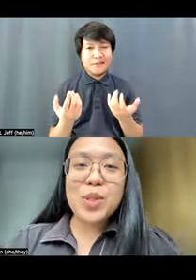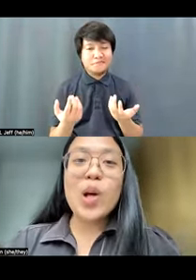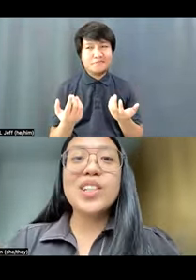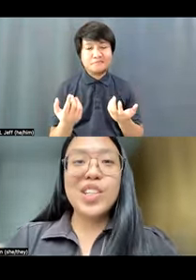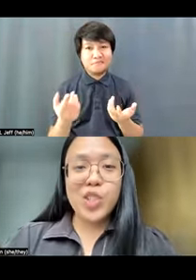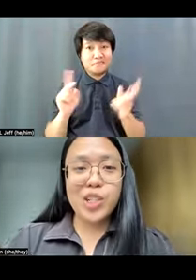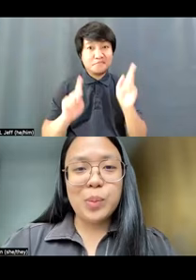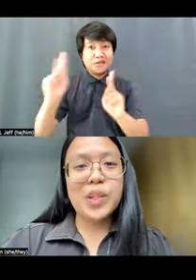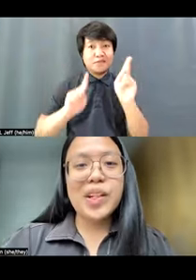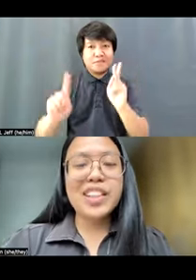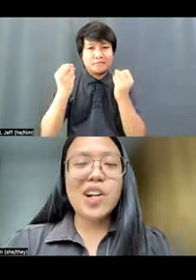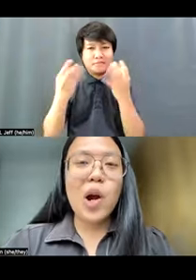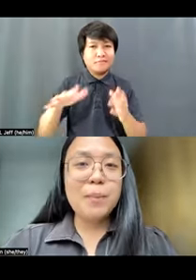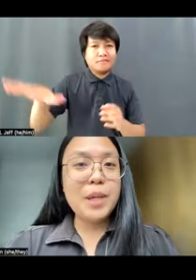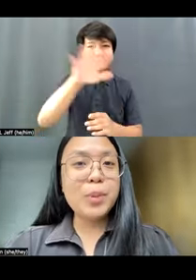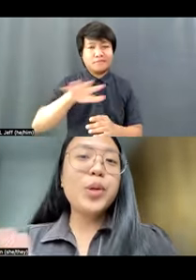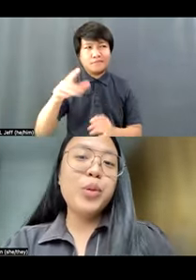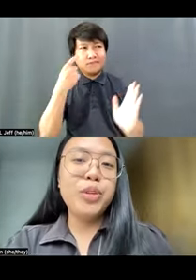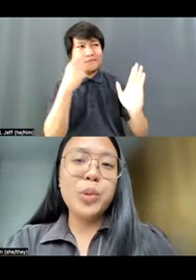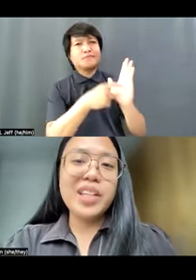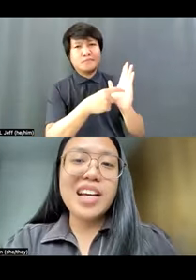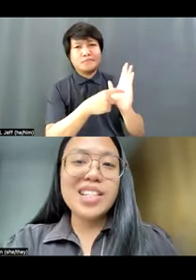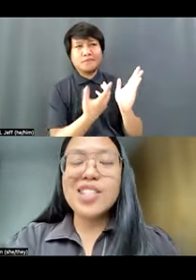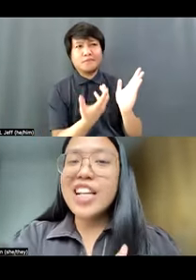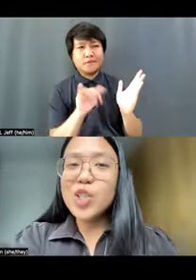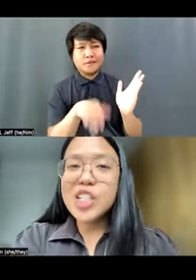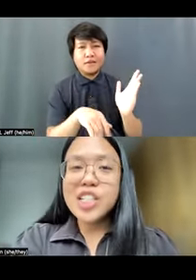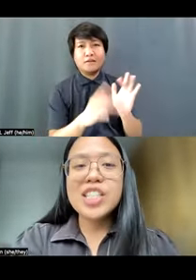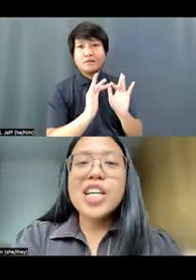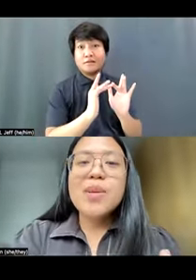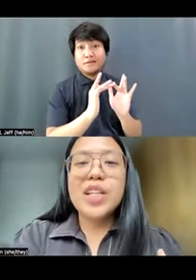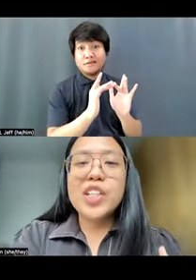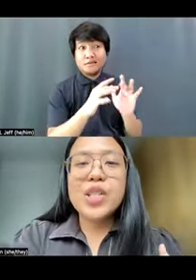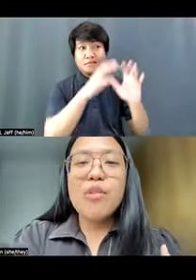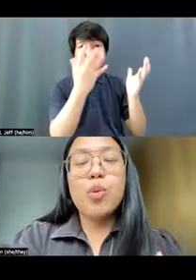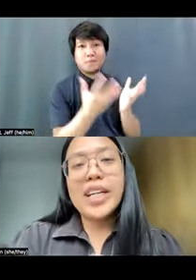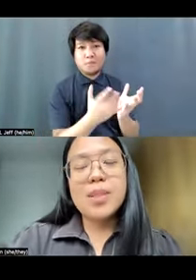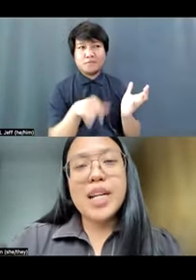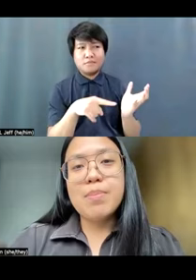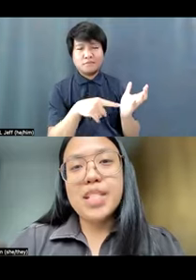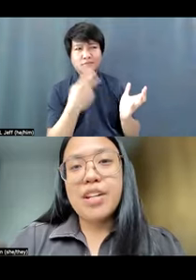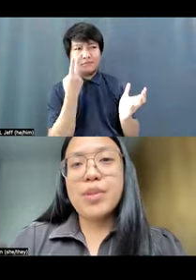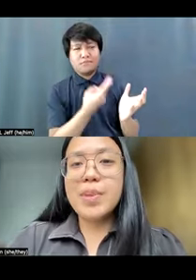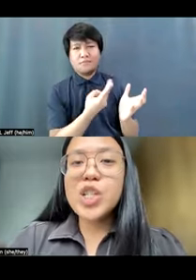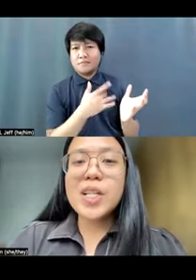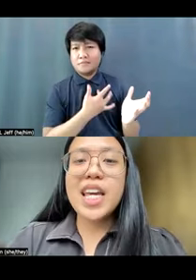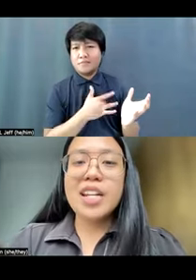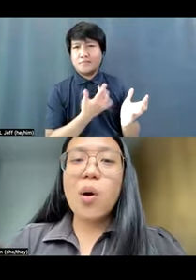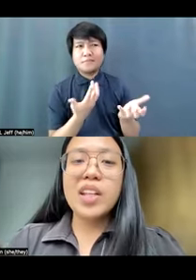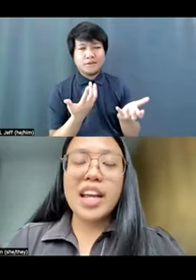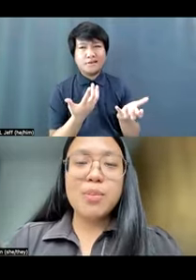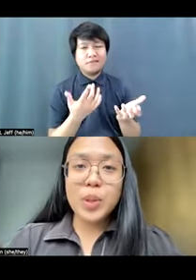views on the digital world. There are people who view it as dangerous because of widespread misinformation